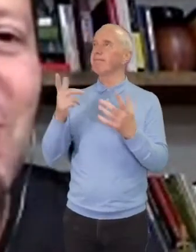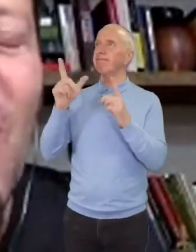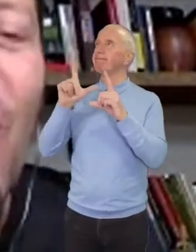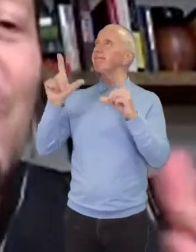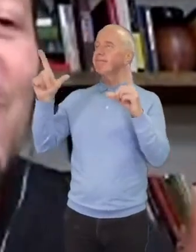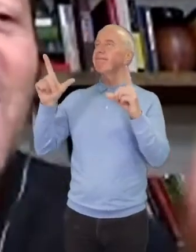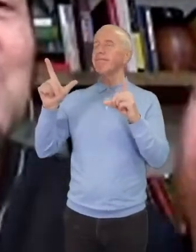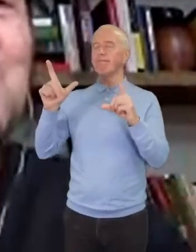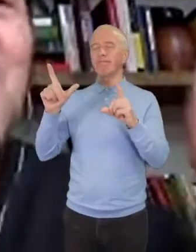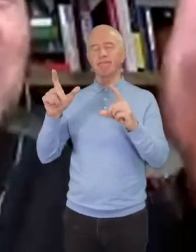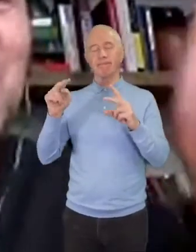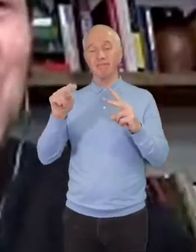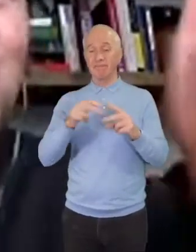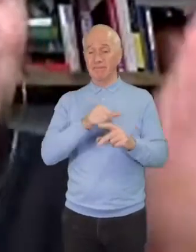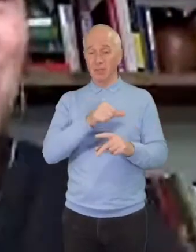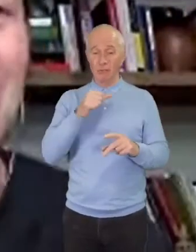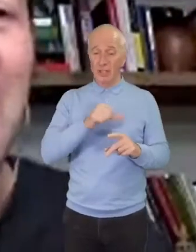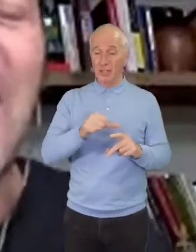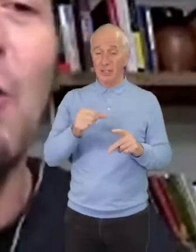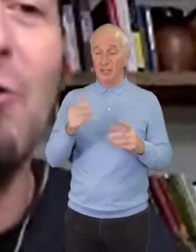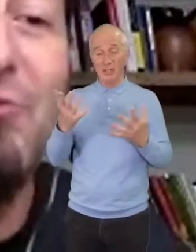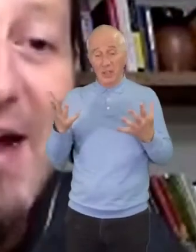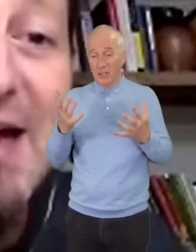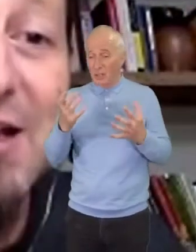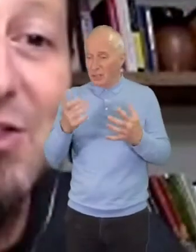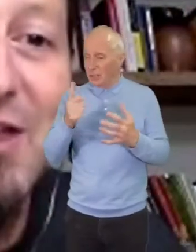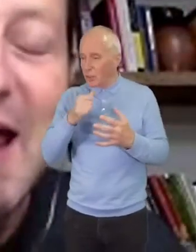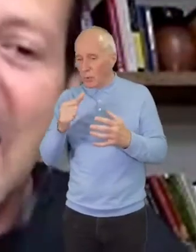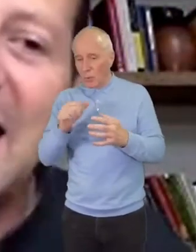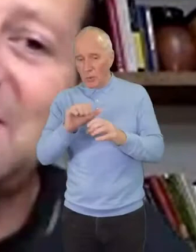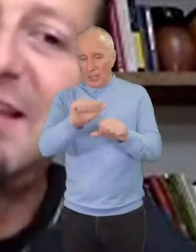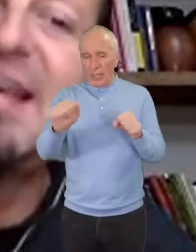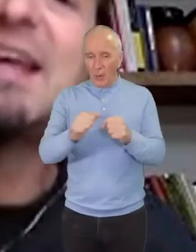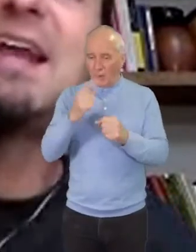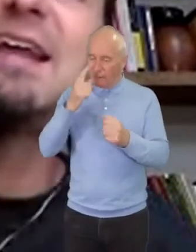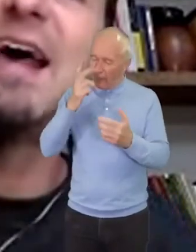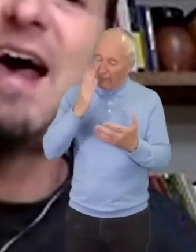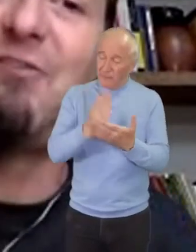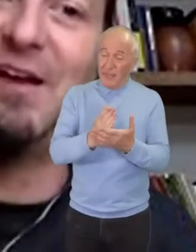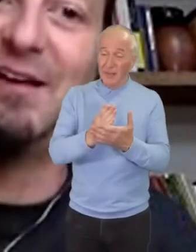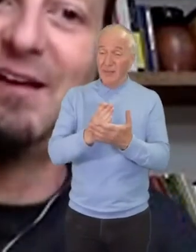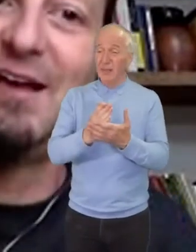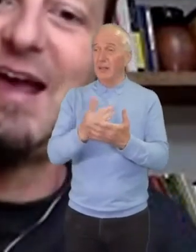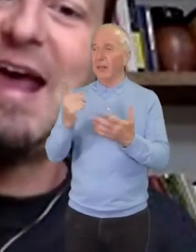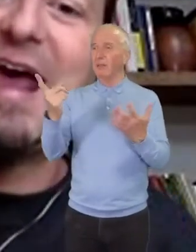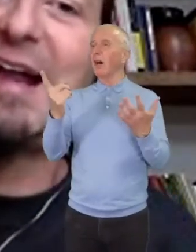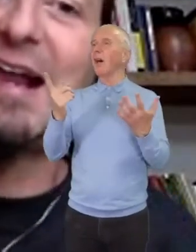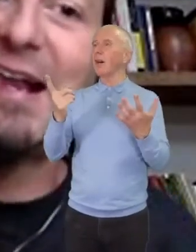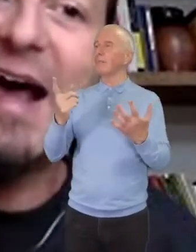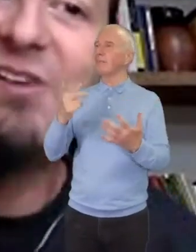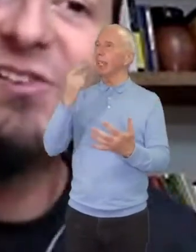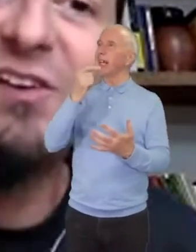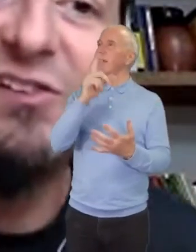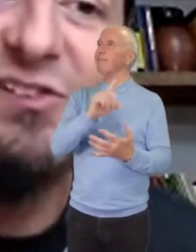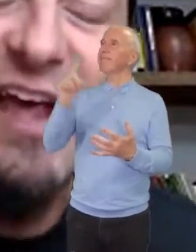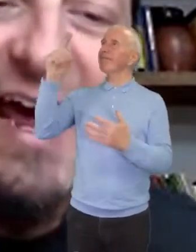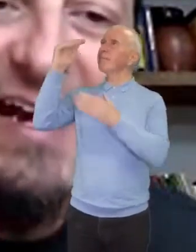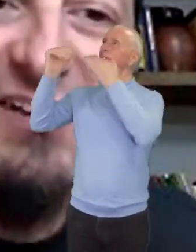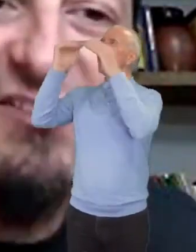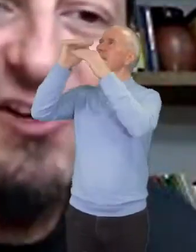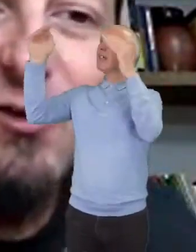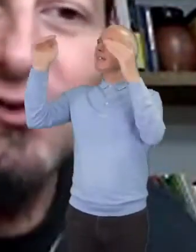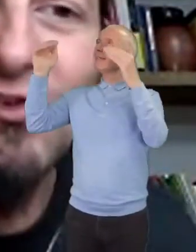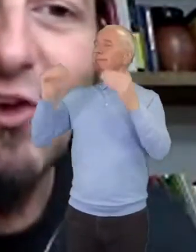Christians are not just using our faith as a ticket into heaven and a license